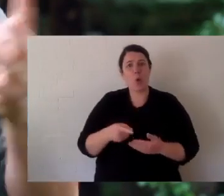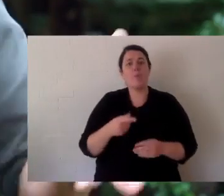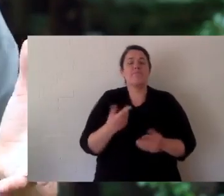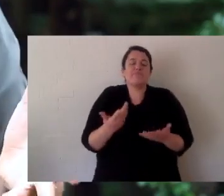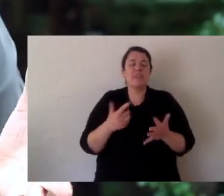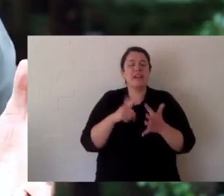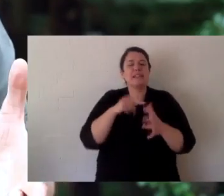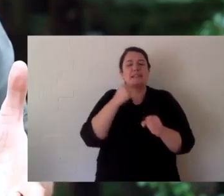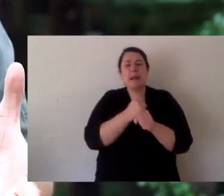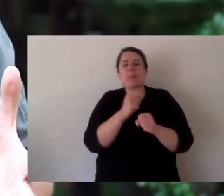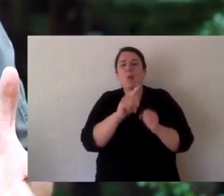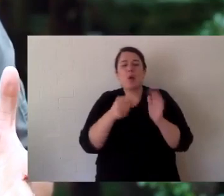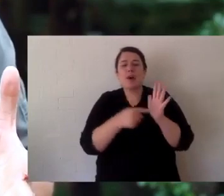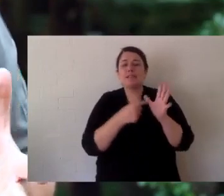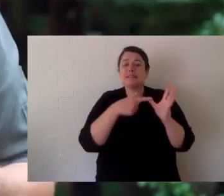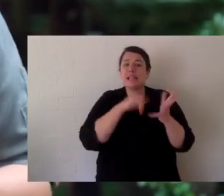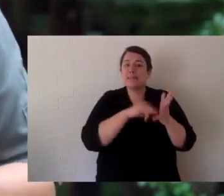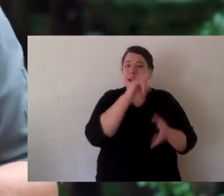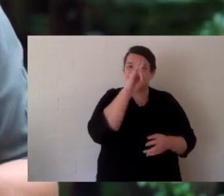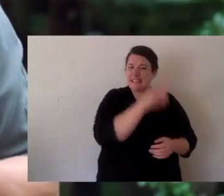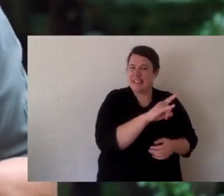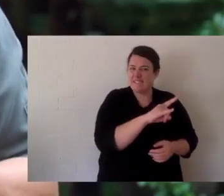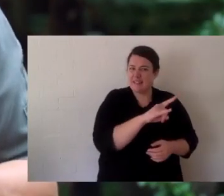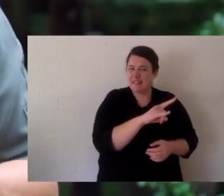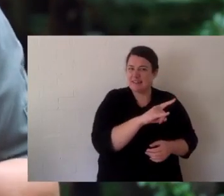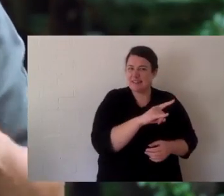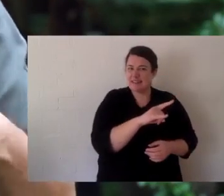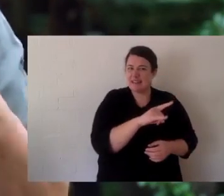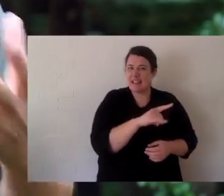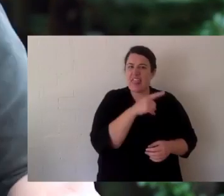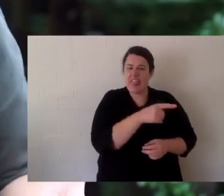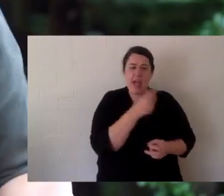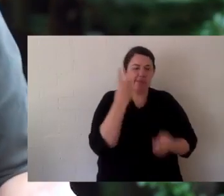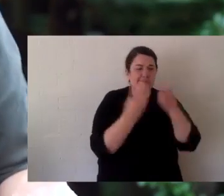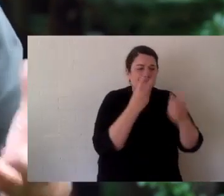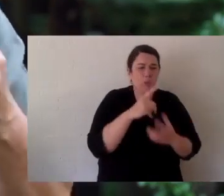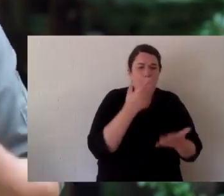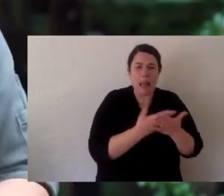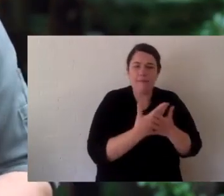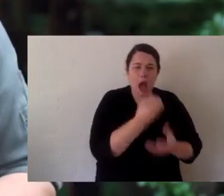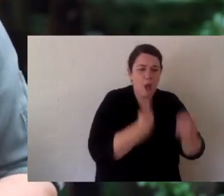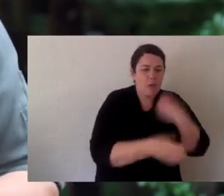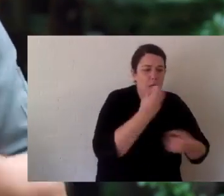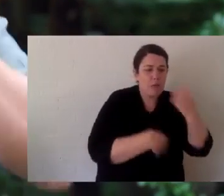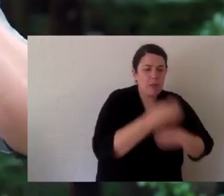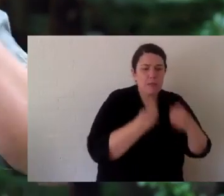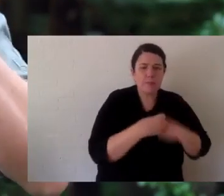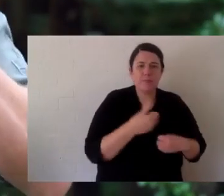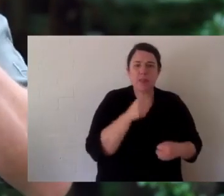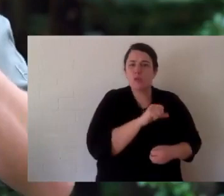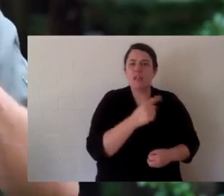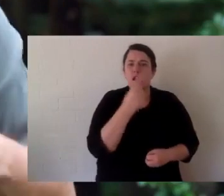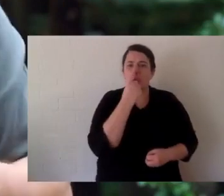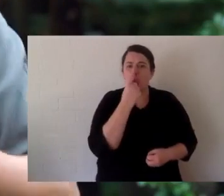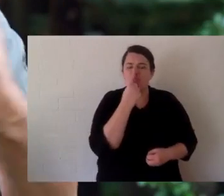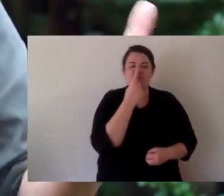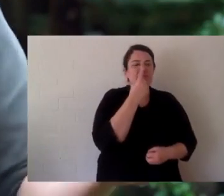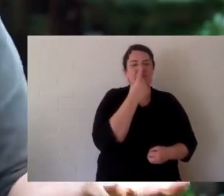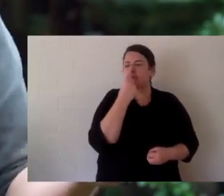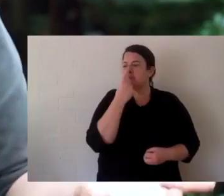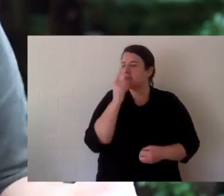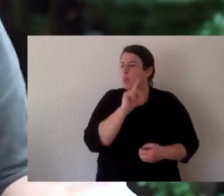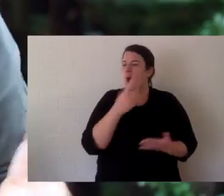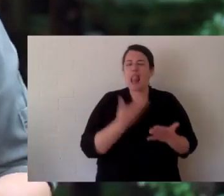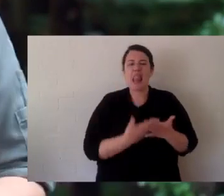let's say Tasmanian devils, they're not really good predators, they're scavengers. So what they do is they use their nose and they